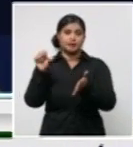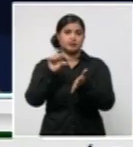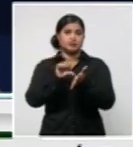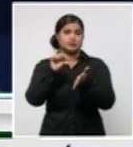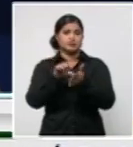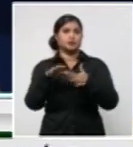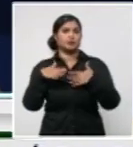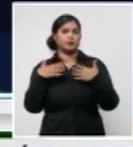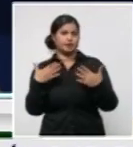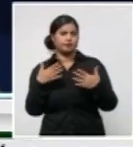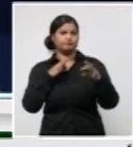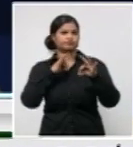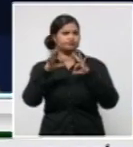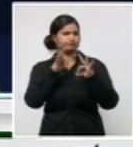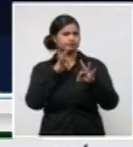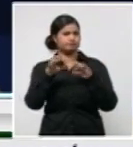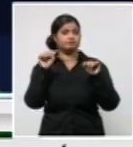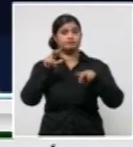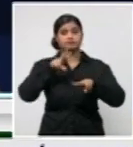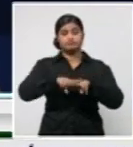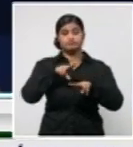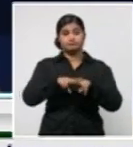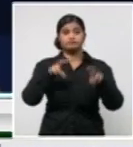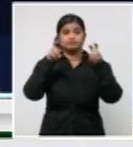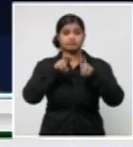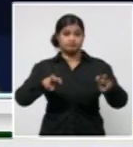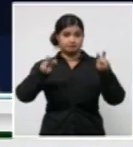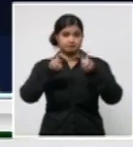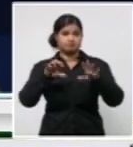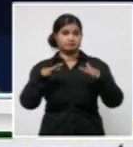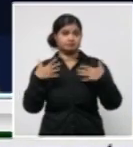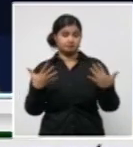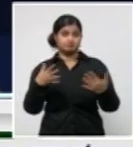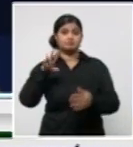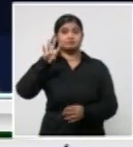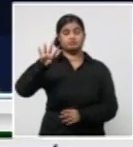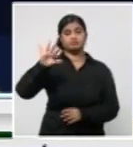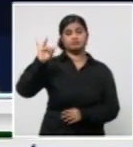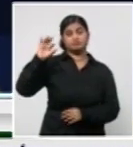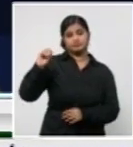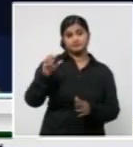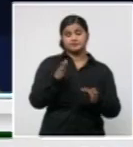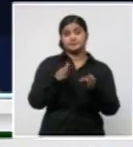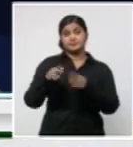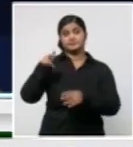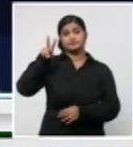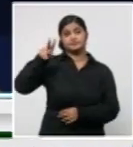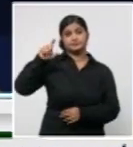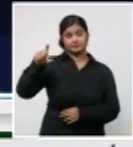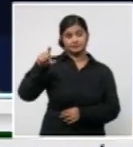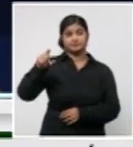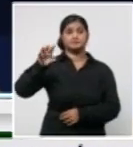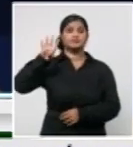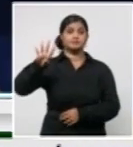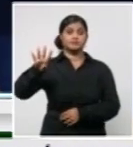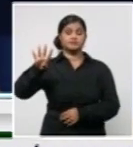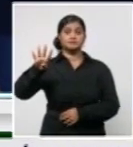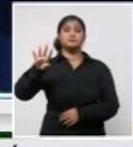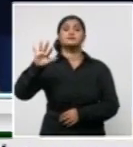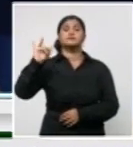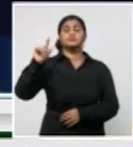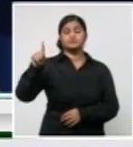188 in the Genetic Engineering and Biotechnology Center Lab. And 166 in the Civil Defense